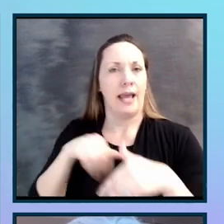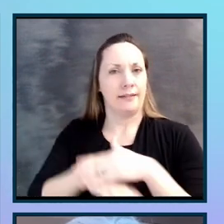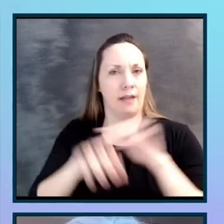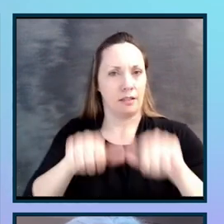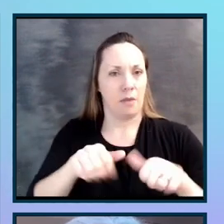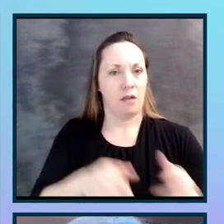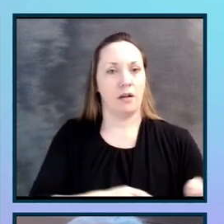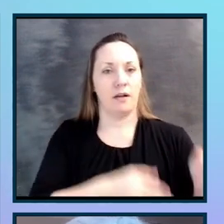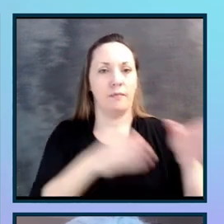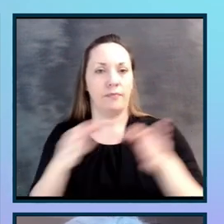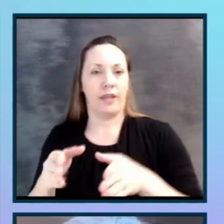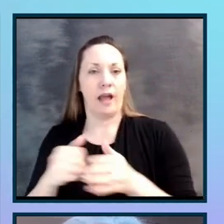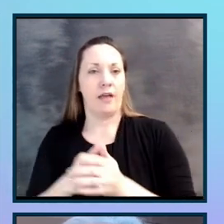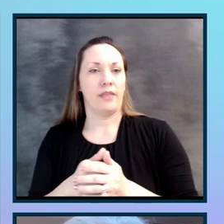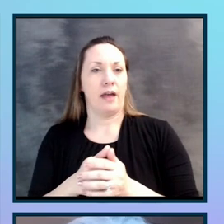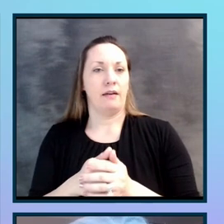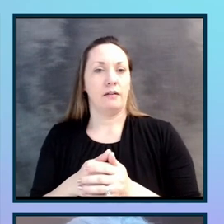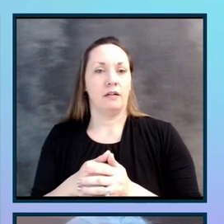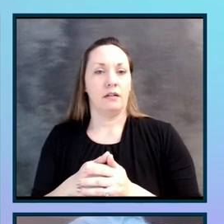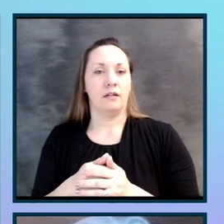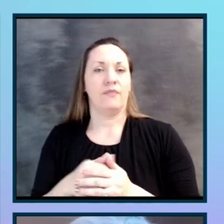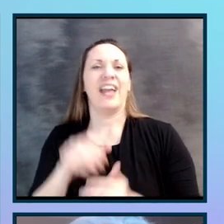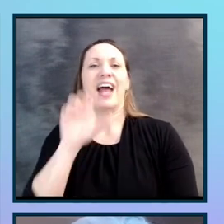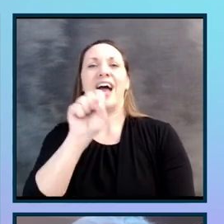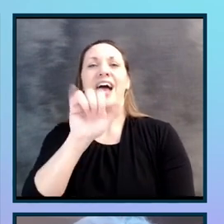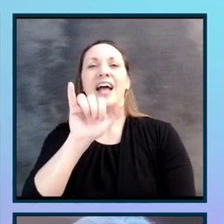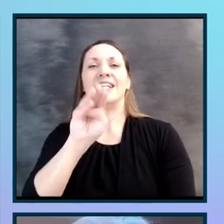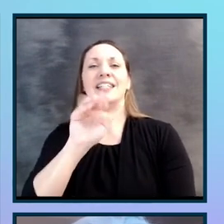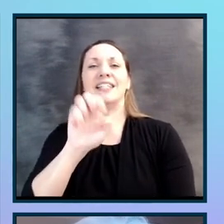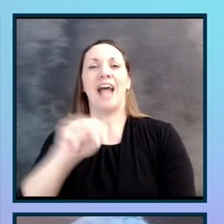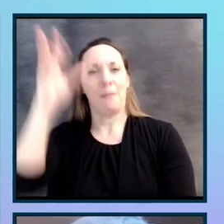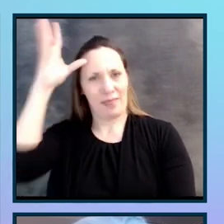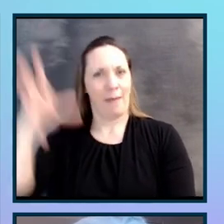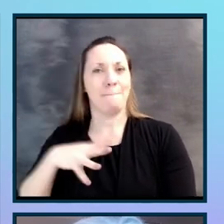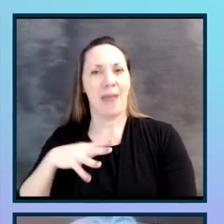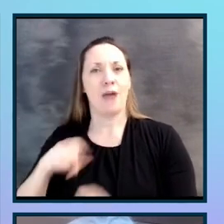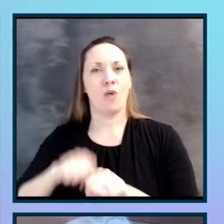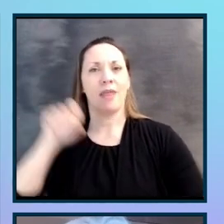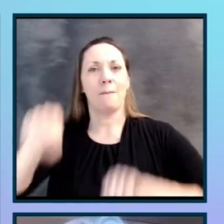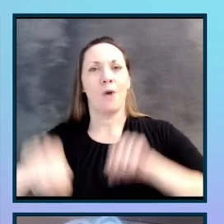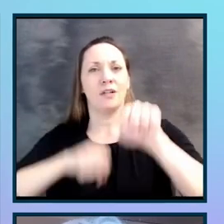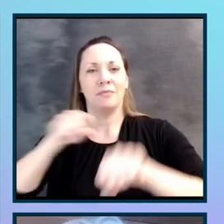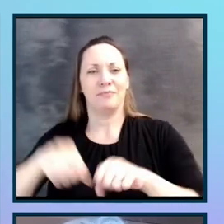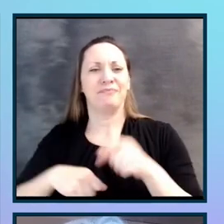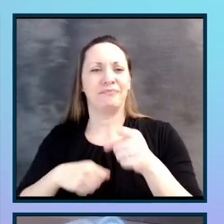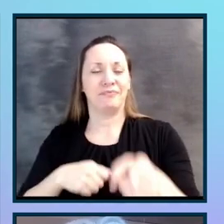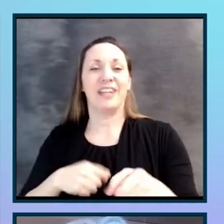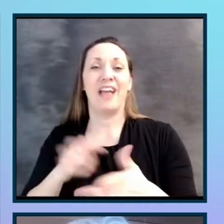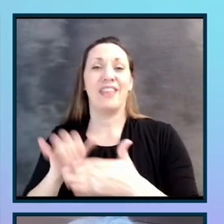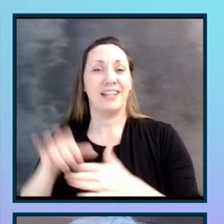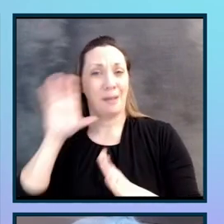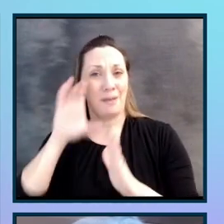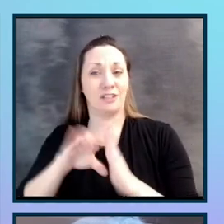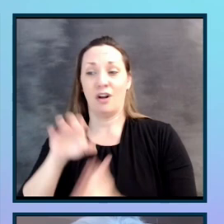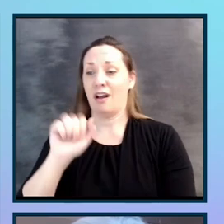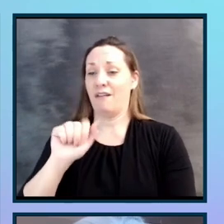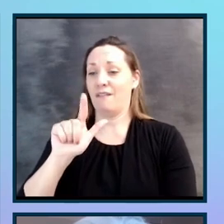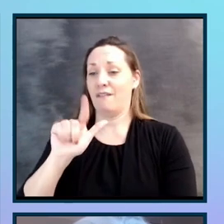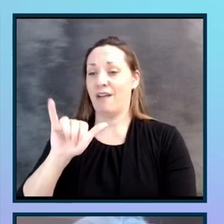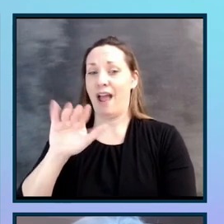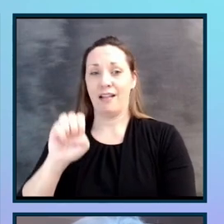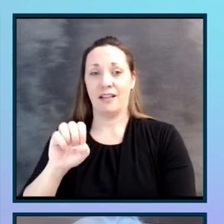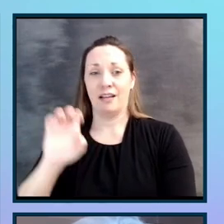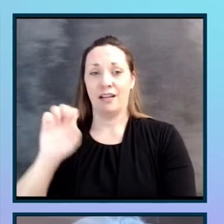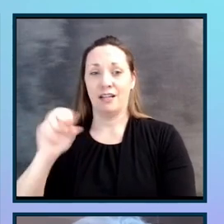accessibility helmet. I invite you to research it online. It's very fascinating. And this is a picture of Alice Shepard